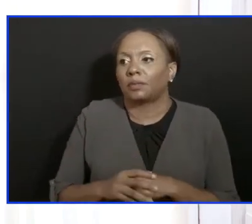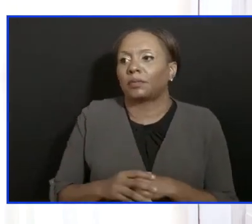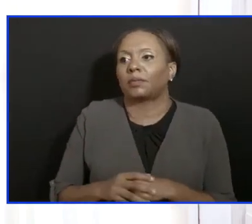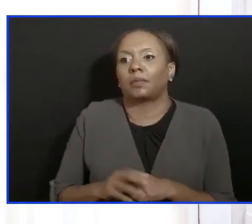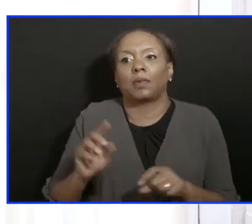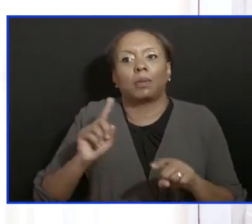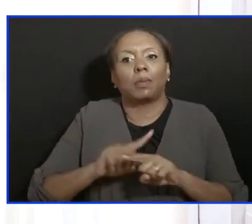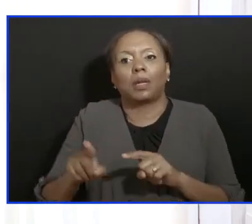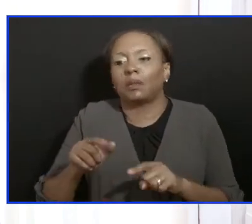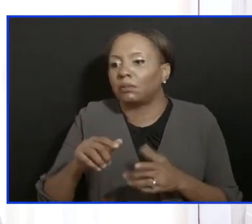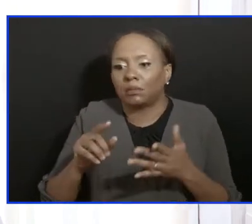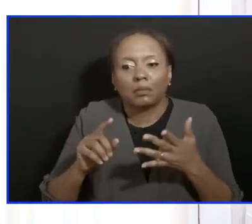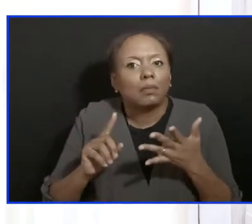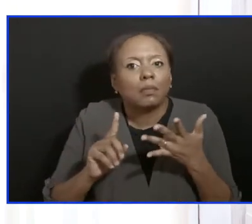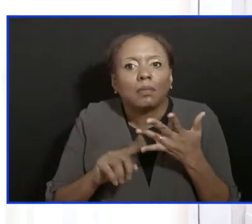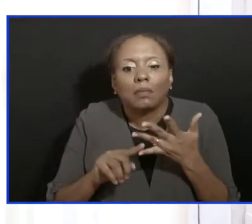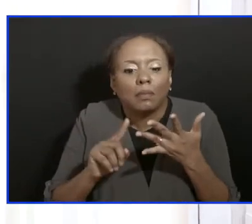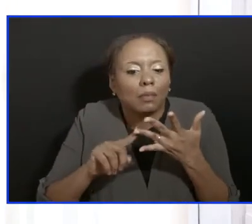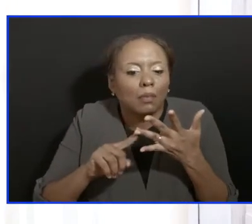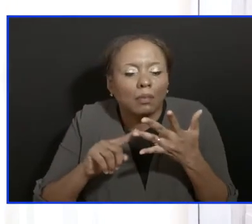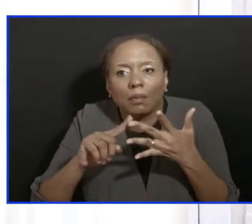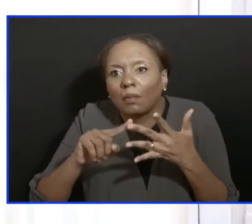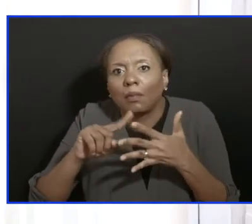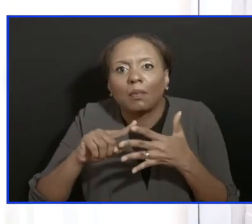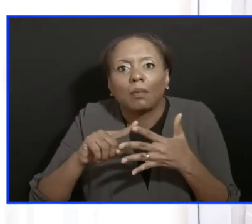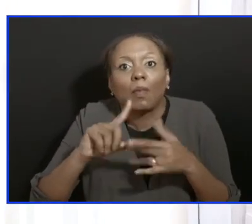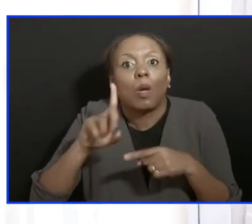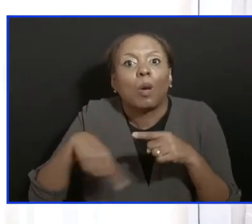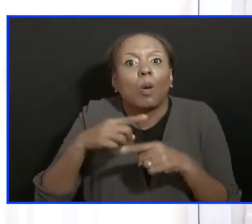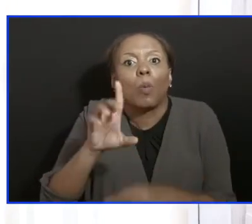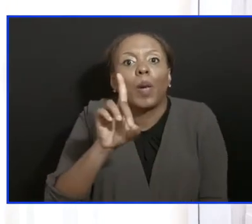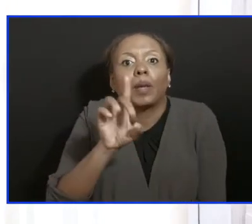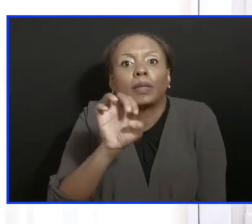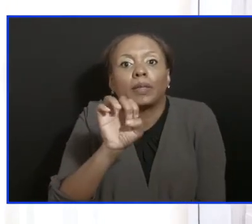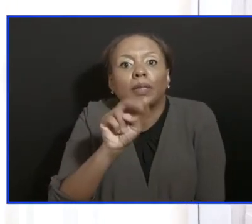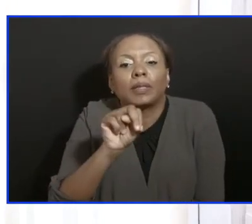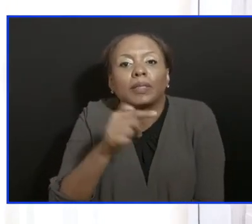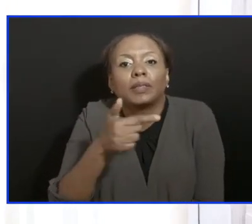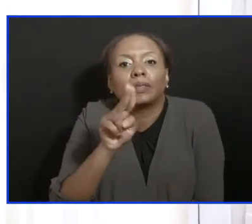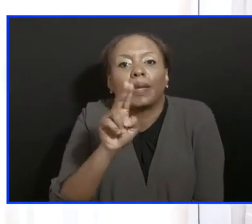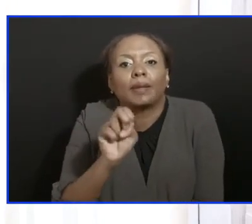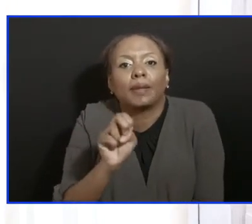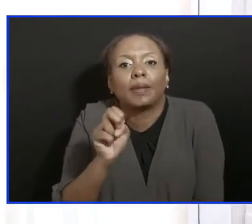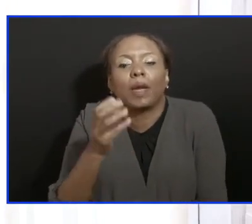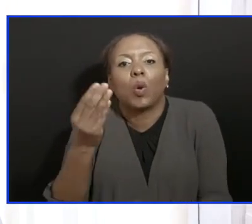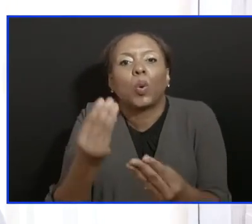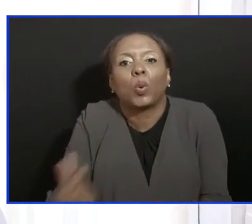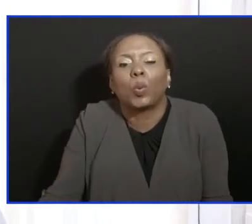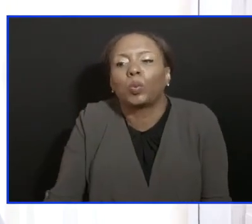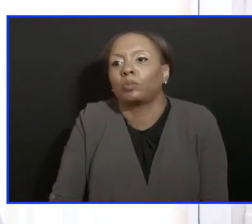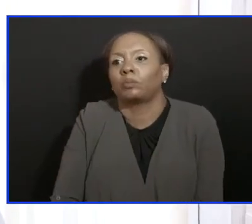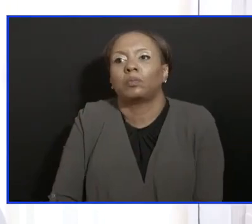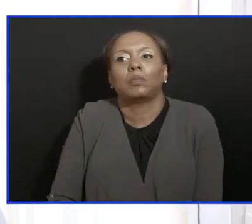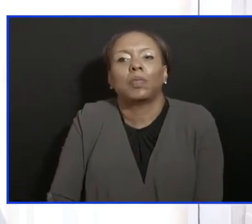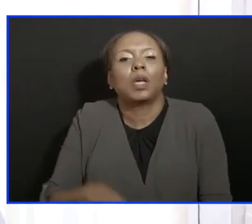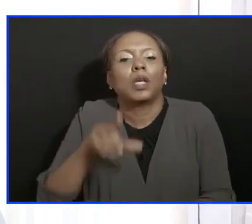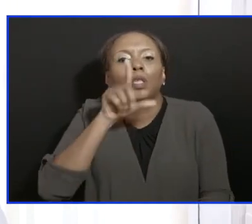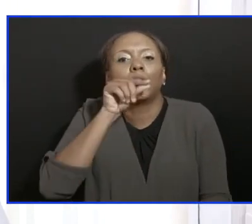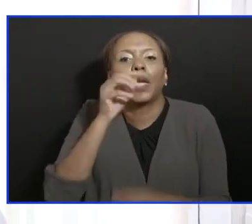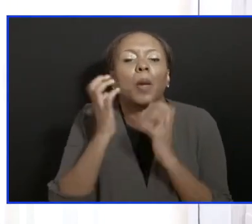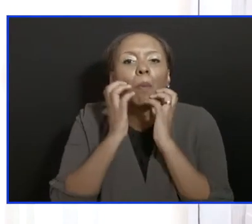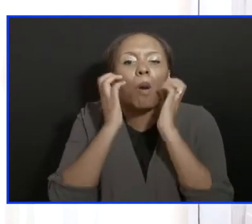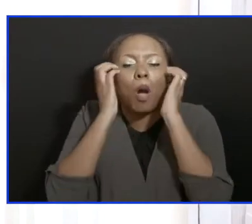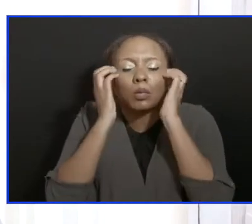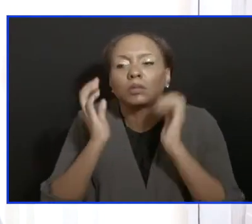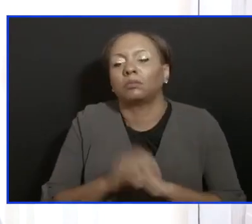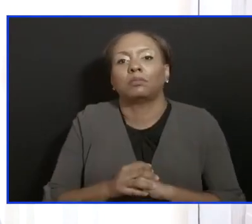dengue can do it either. Dr. Grandison can't tell me when chicken pox and shingles can do it. And Minister Bostic can't tell me when